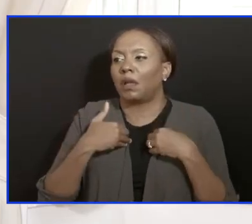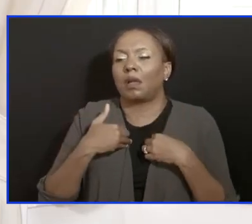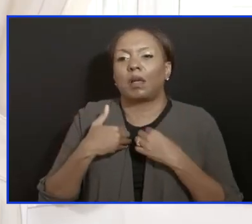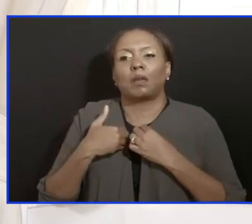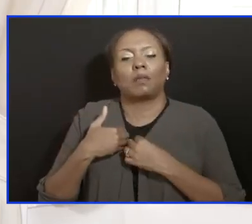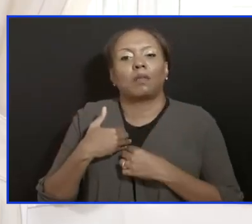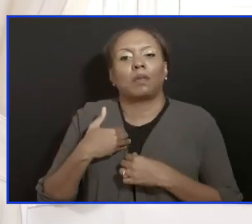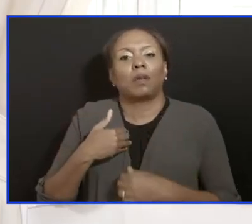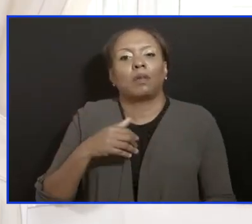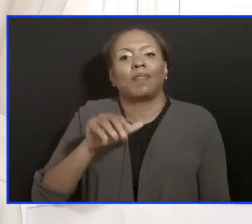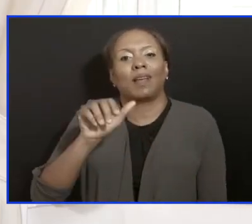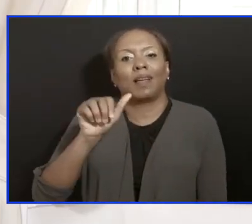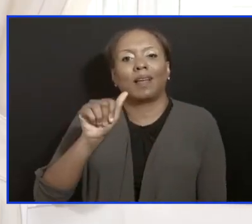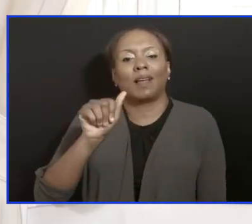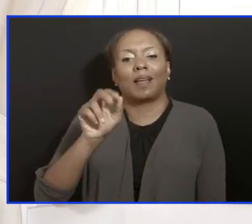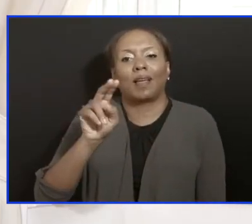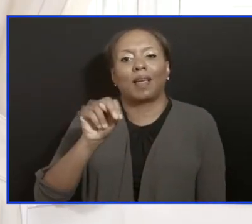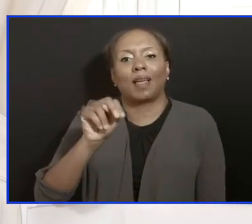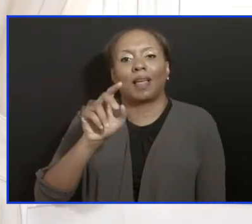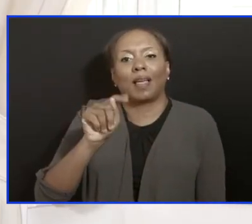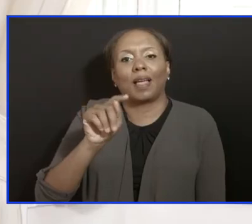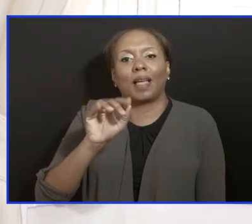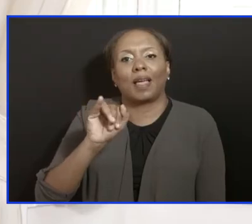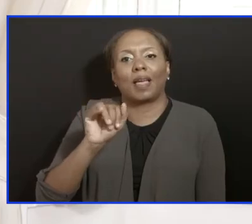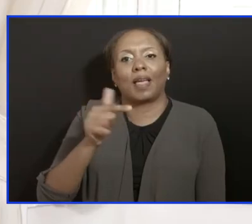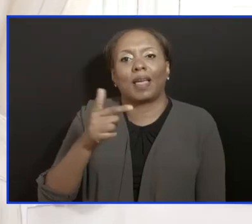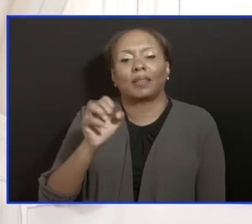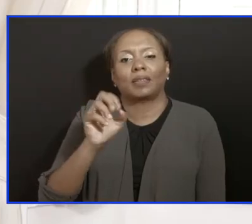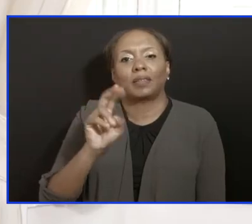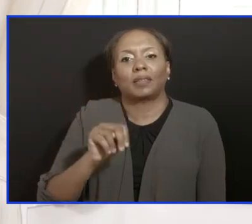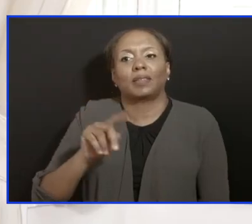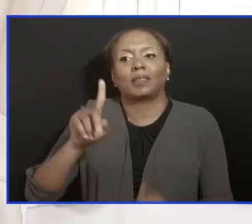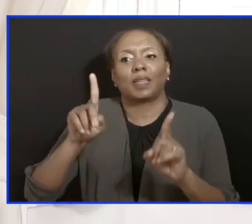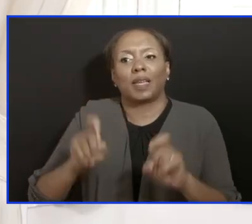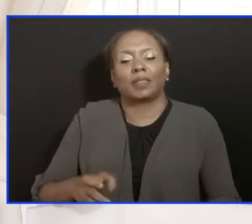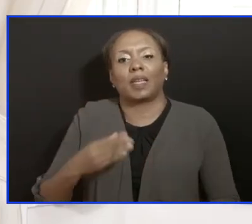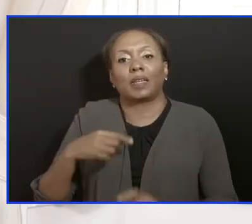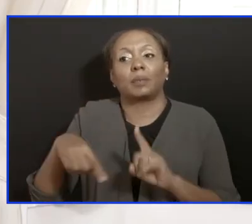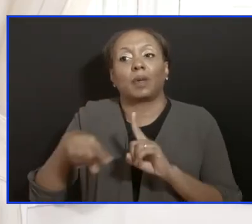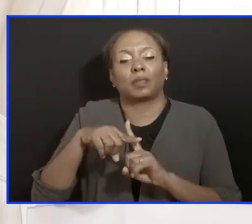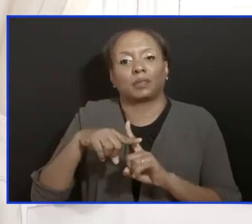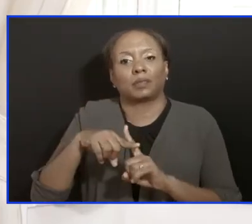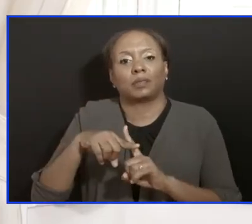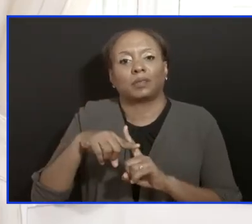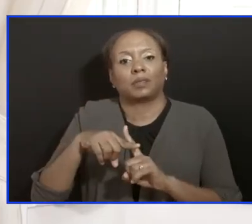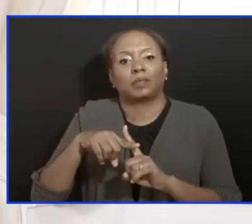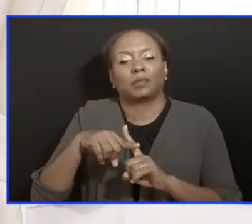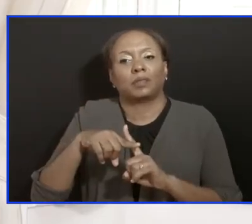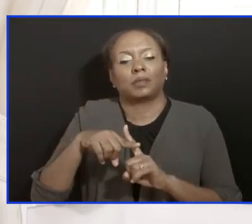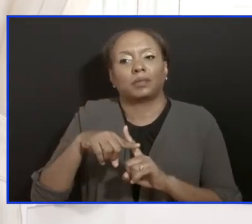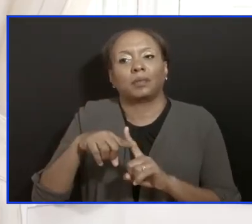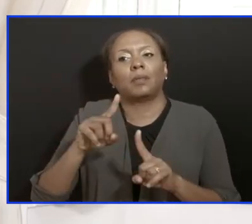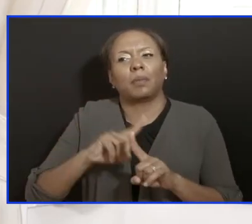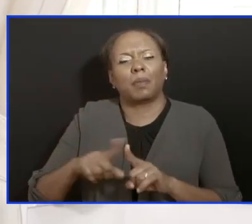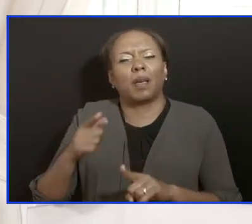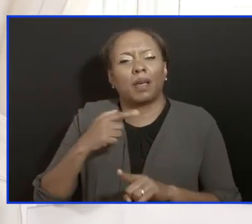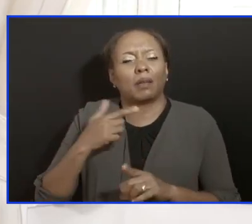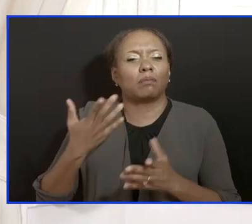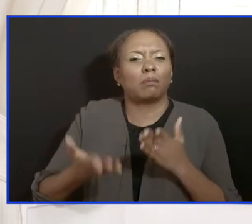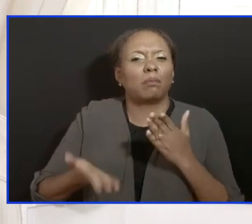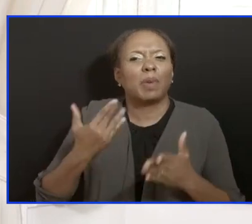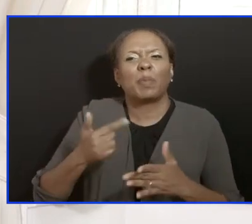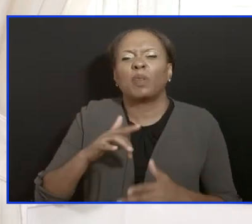test. And I would have hoped that that test you would have taken simply because you were symptomatic. But I want to